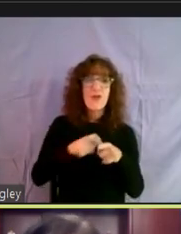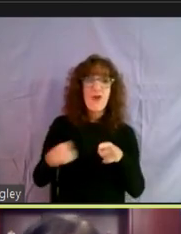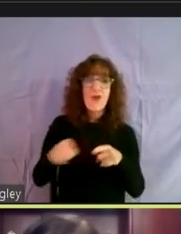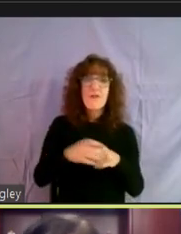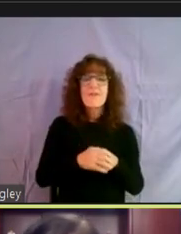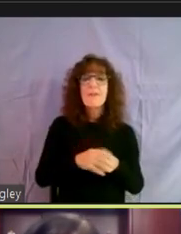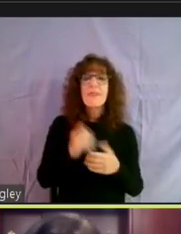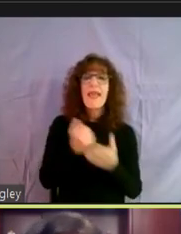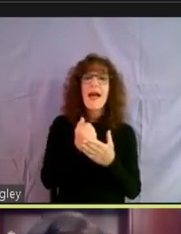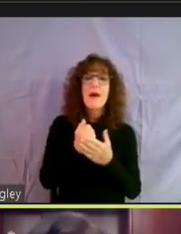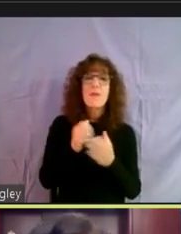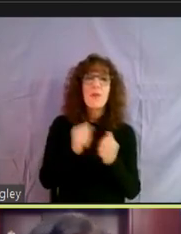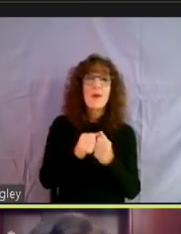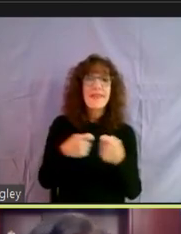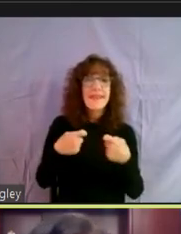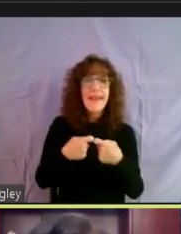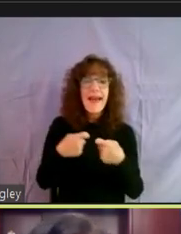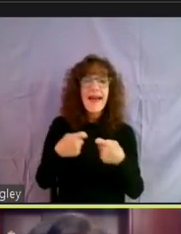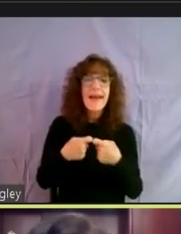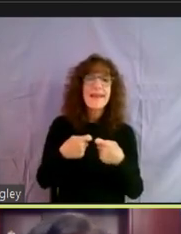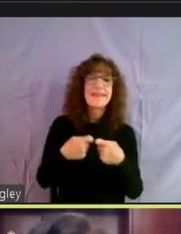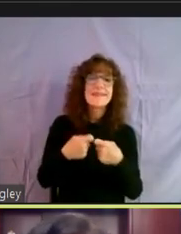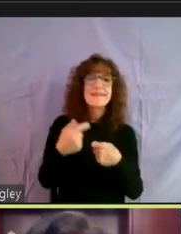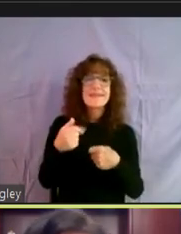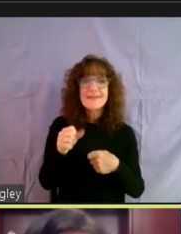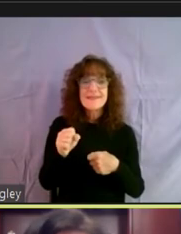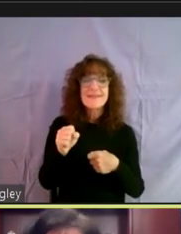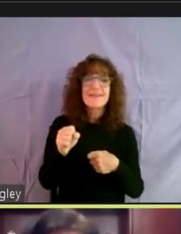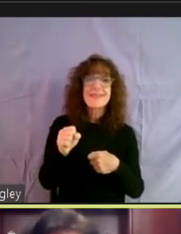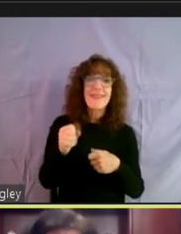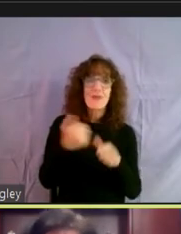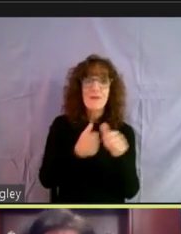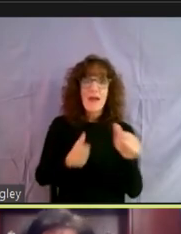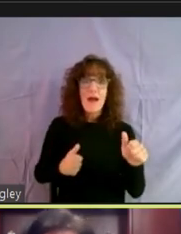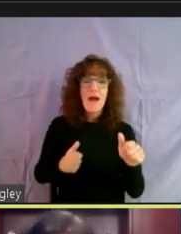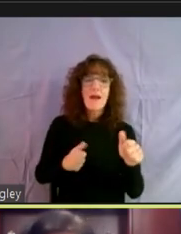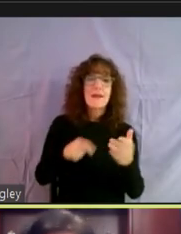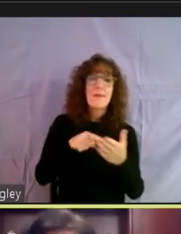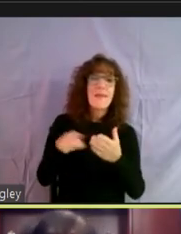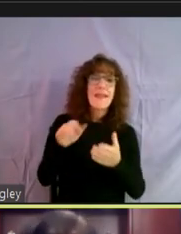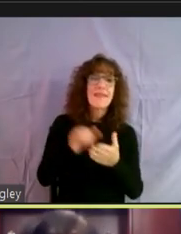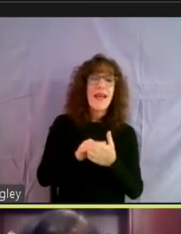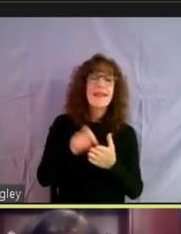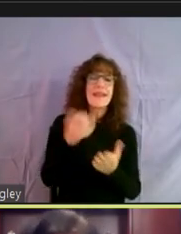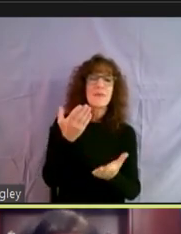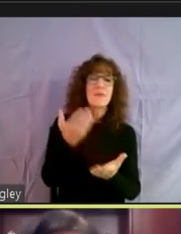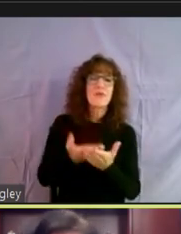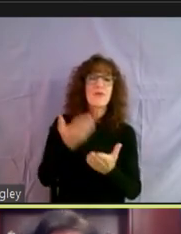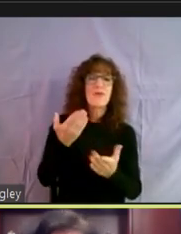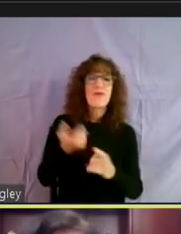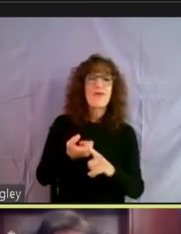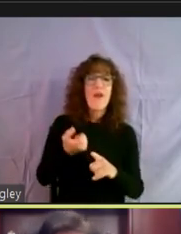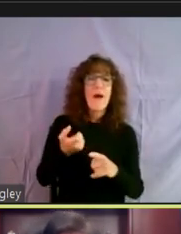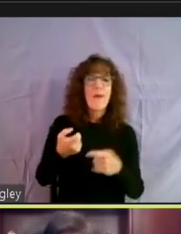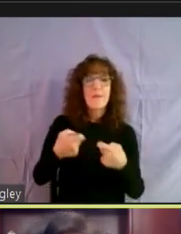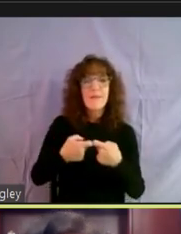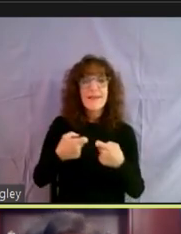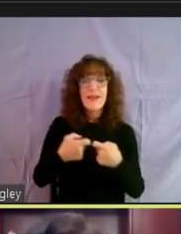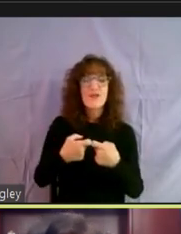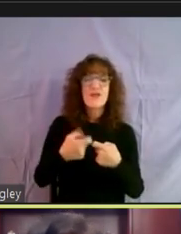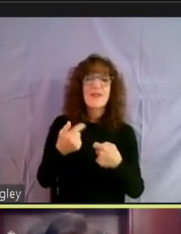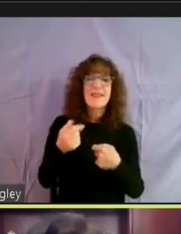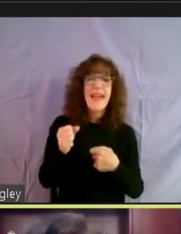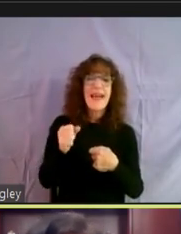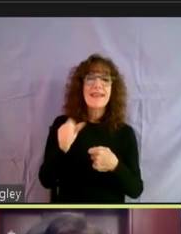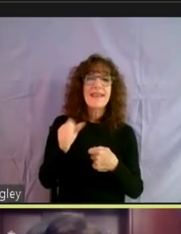help with utility payments. you're behind on your utility payments. And again, what we need is some evidence from the utility company that, that you